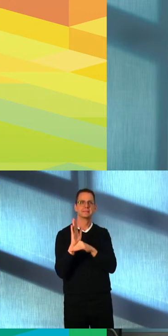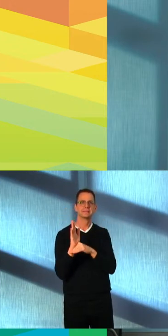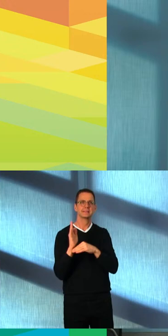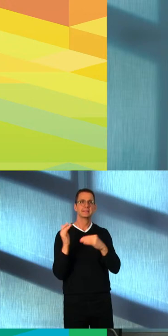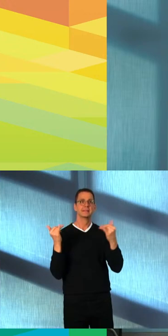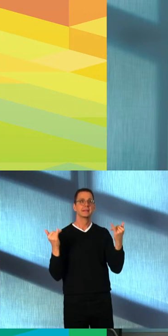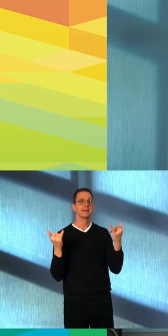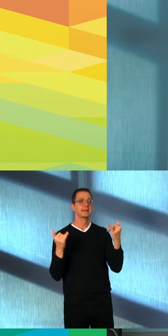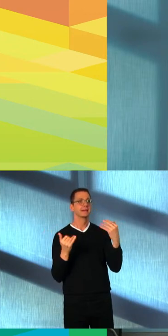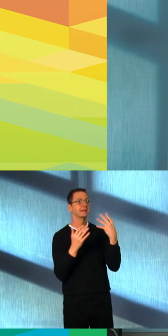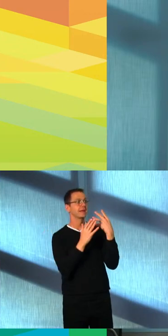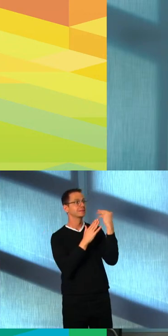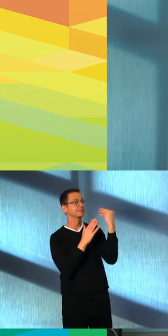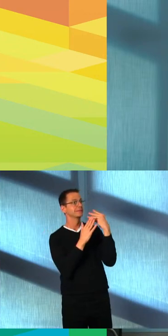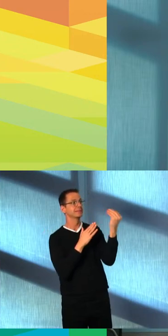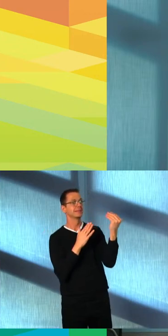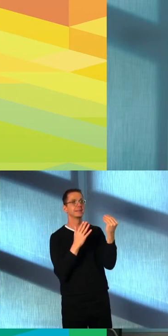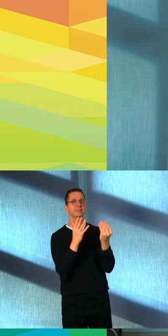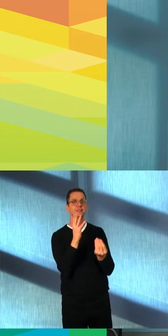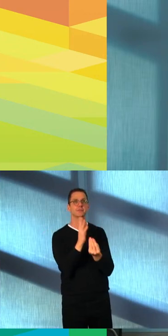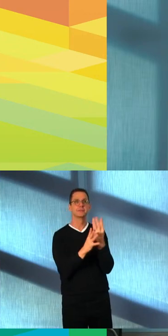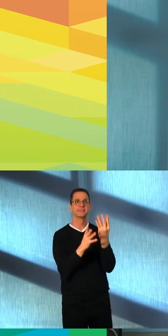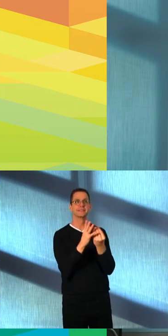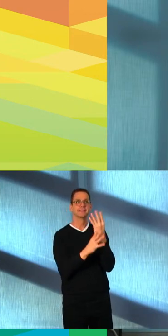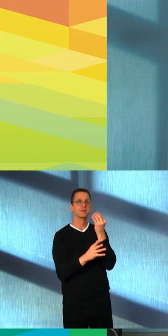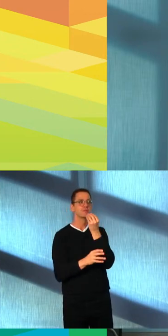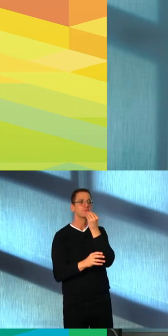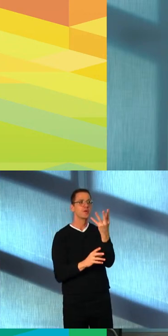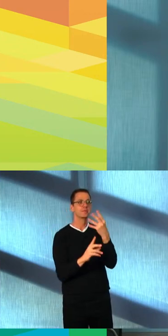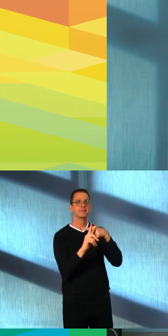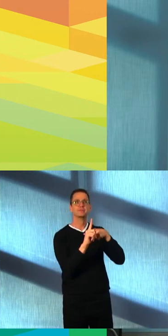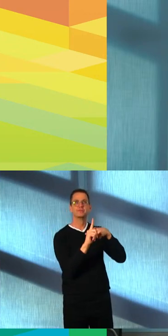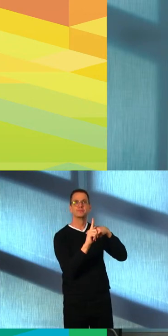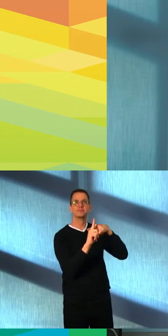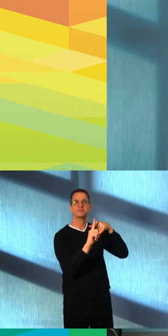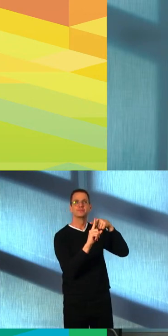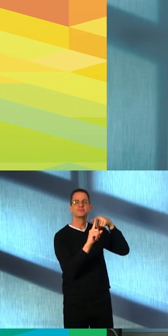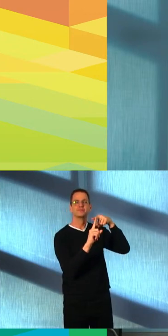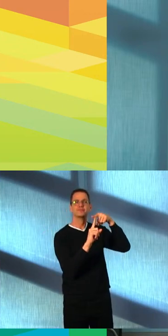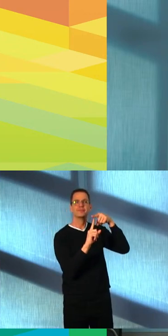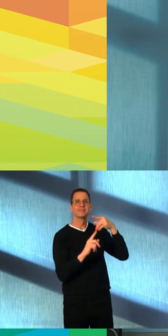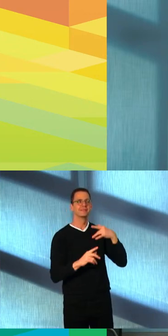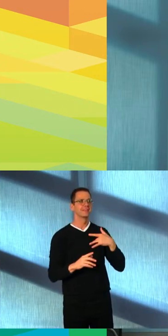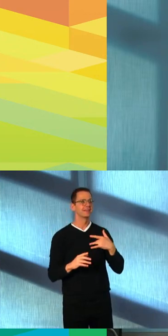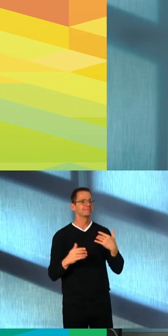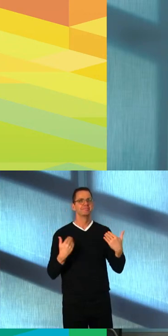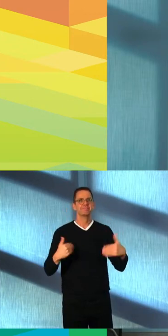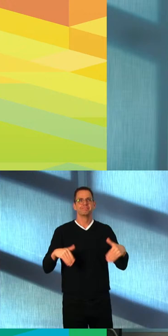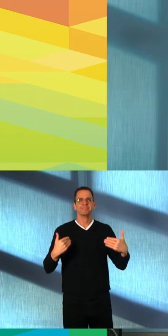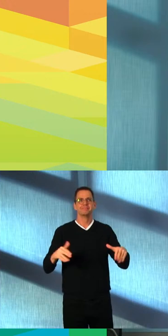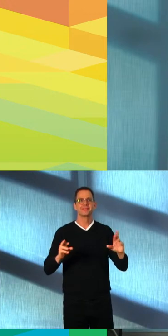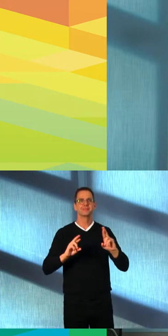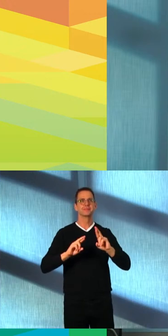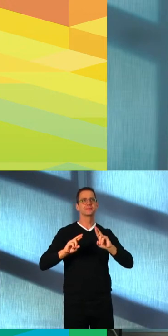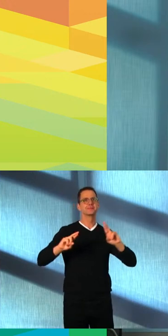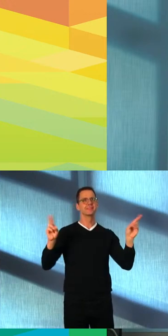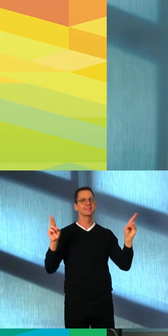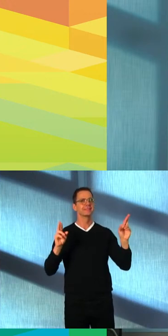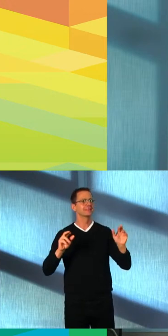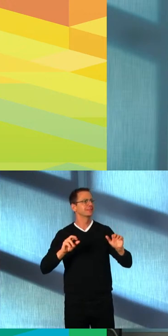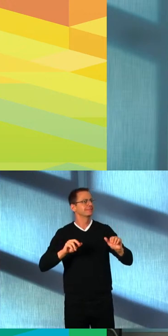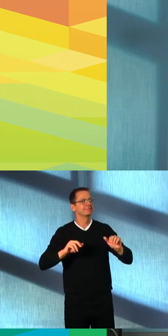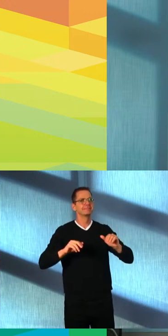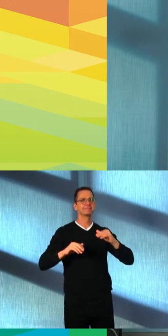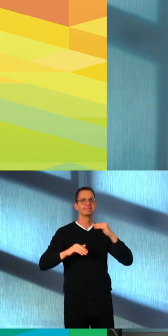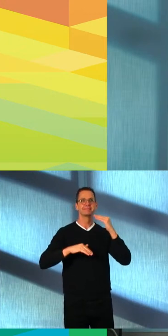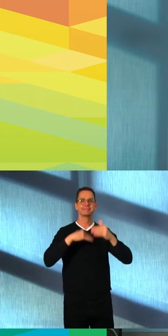renewal as we emerge from what has been a trying year for all of us. And I think it's fair to say that never in most